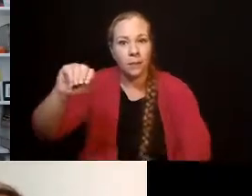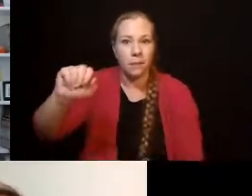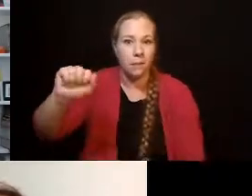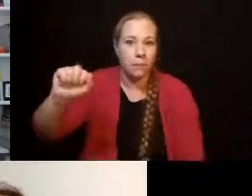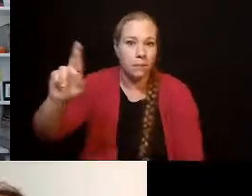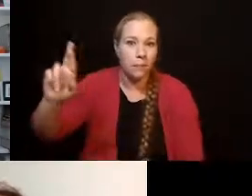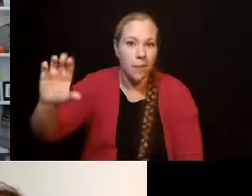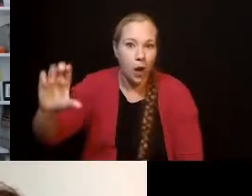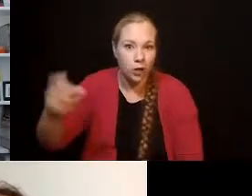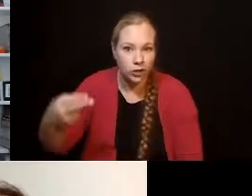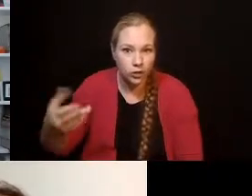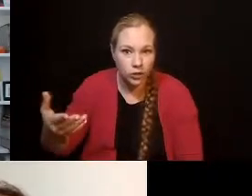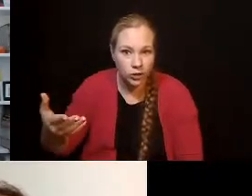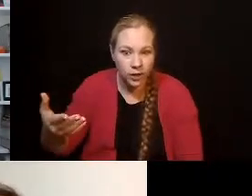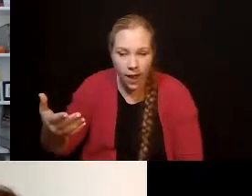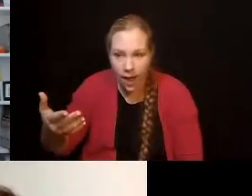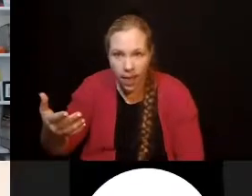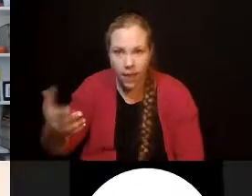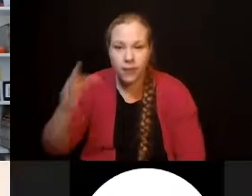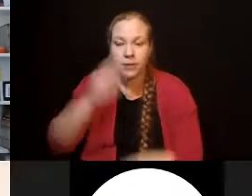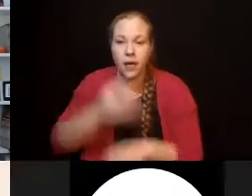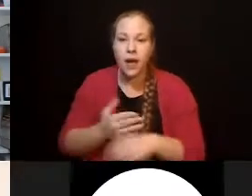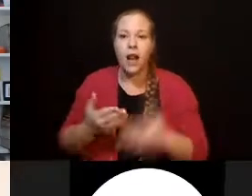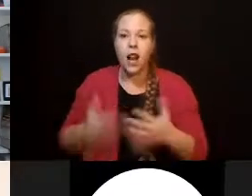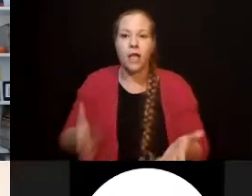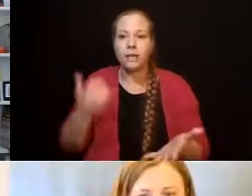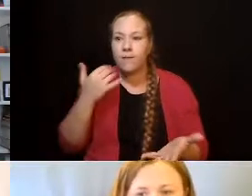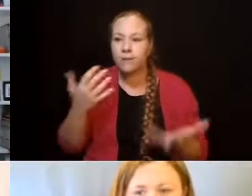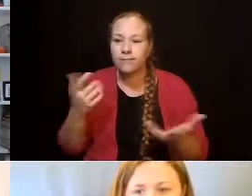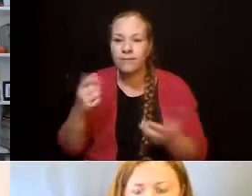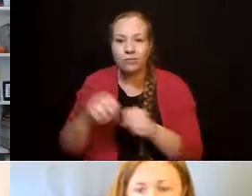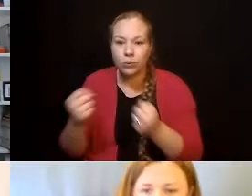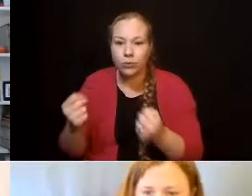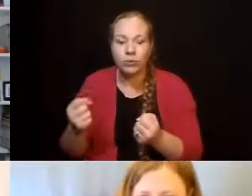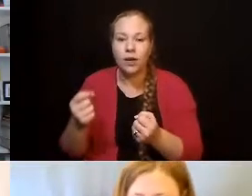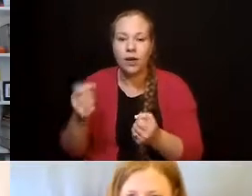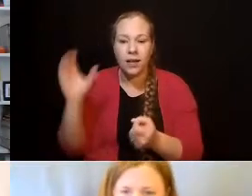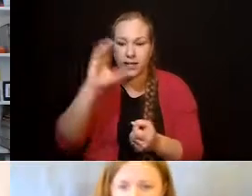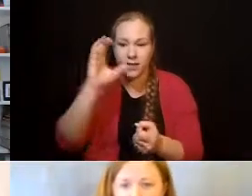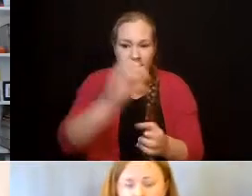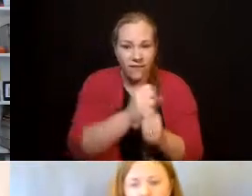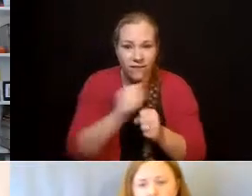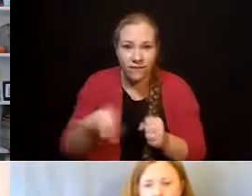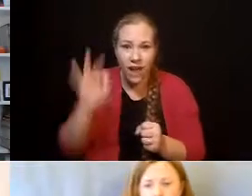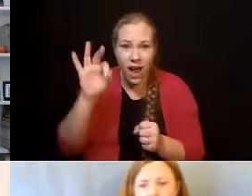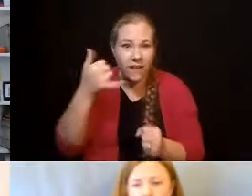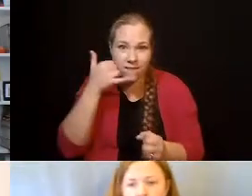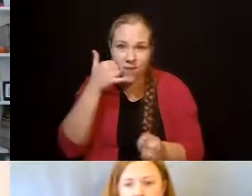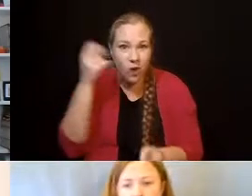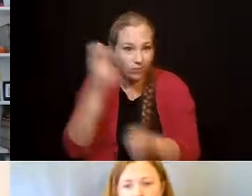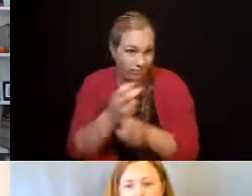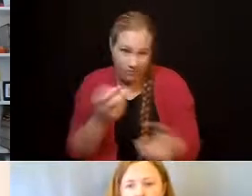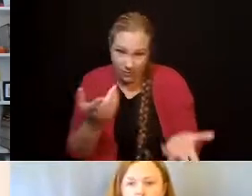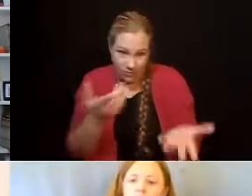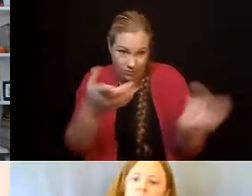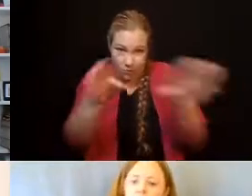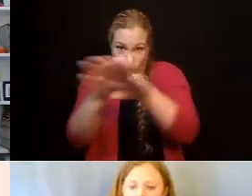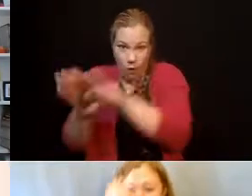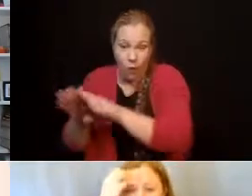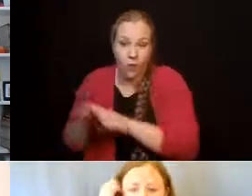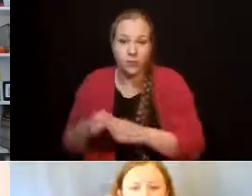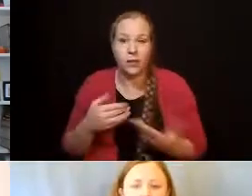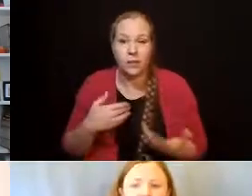in and get a phone someplace like I normally would. And so the only thing I could do was find, I found these